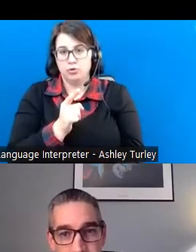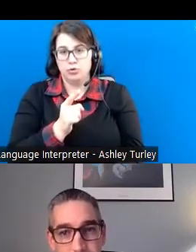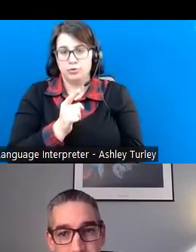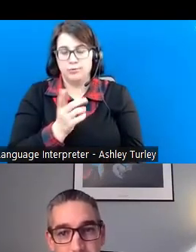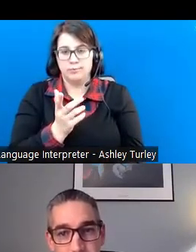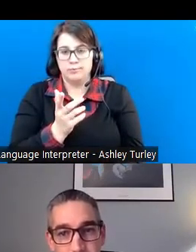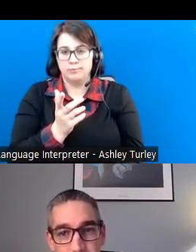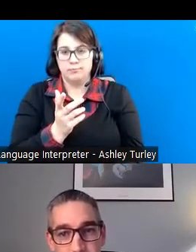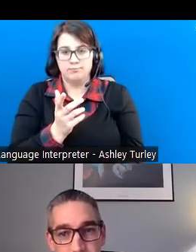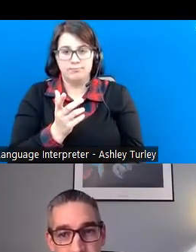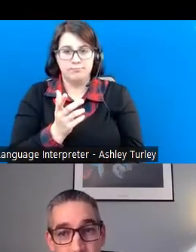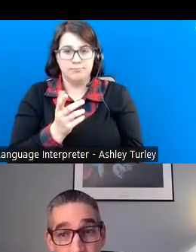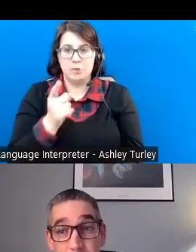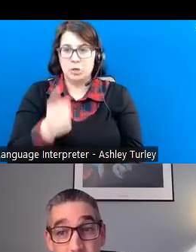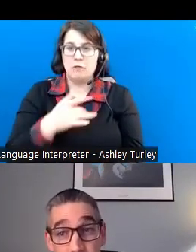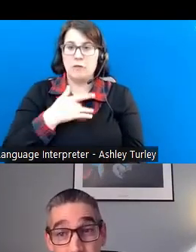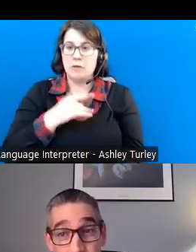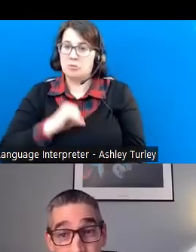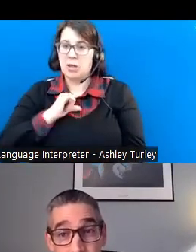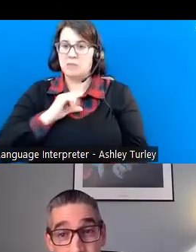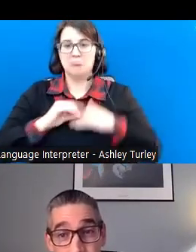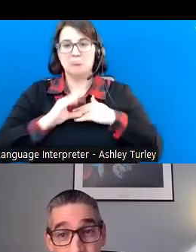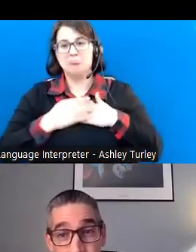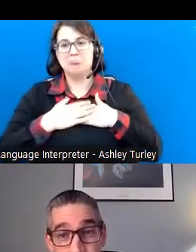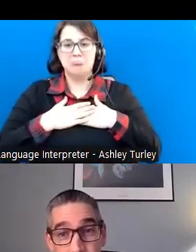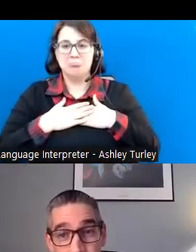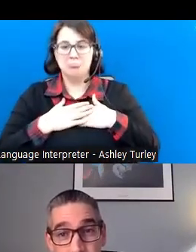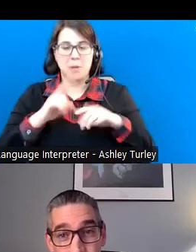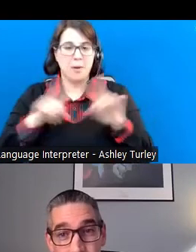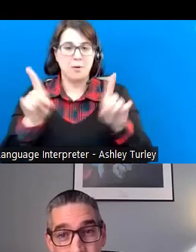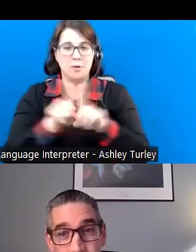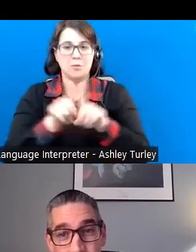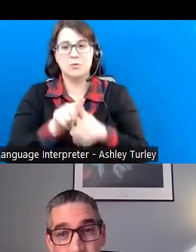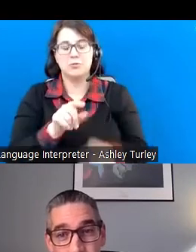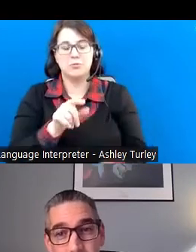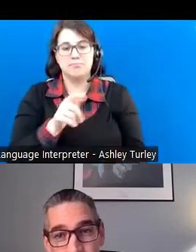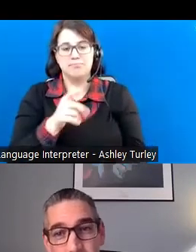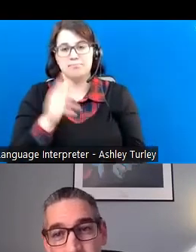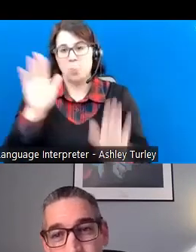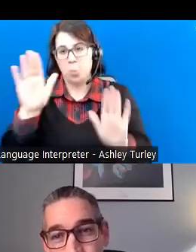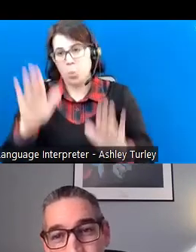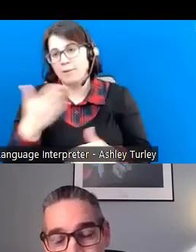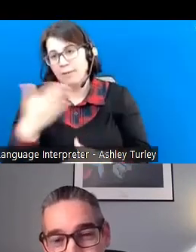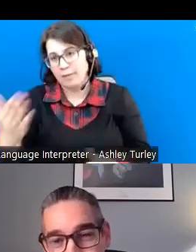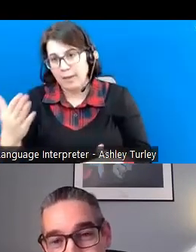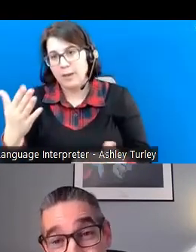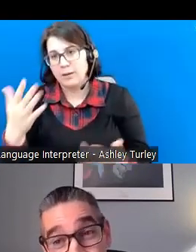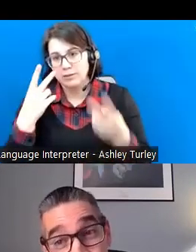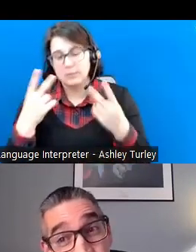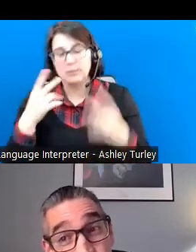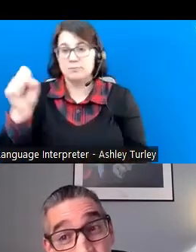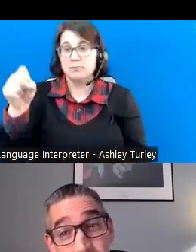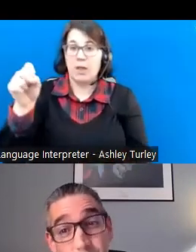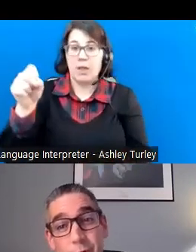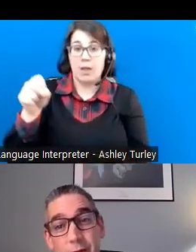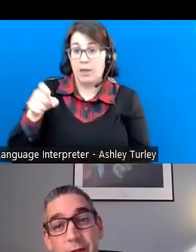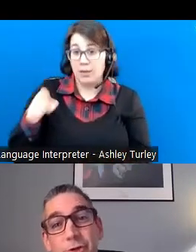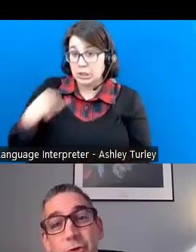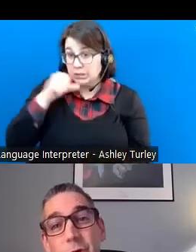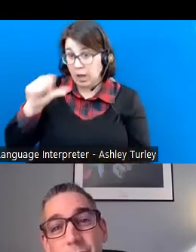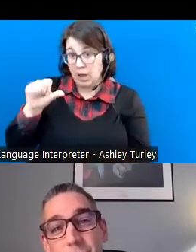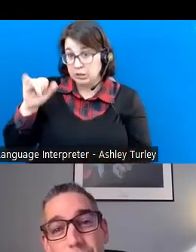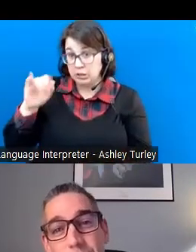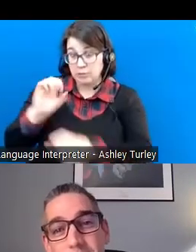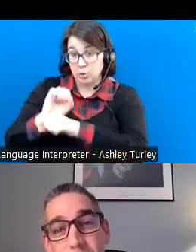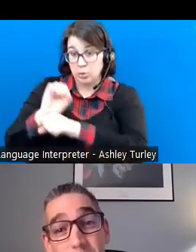brings a lot of just pride, but also, yeah, it's just a wonderful thing to see, so. Yeah, yeah. Well, she's not a job squad employee. I